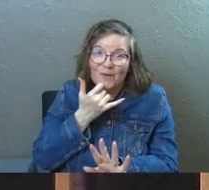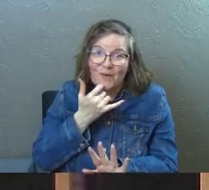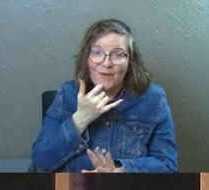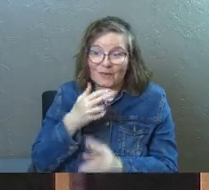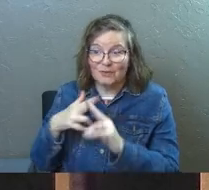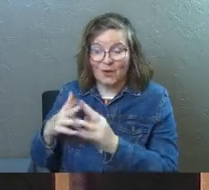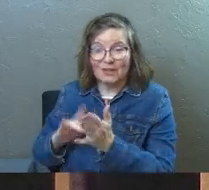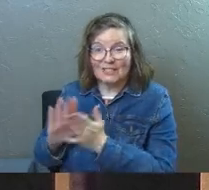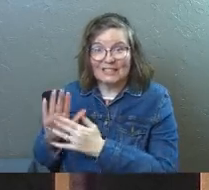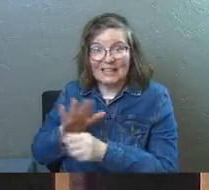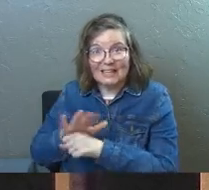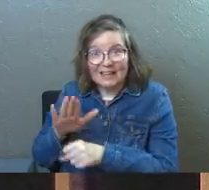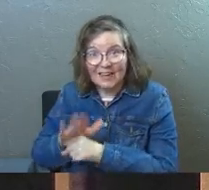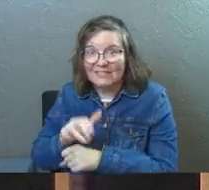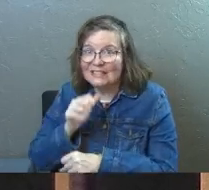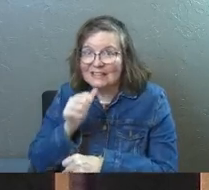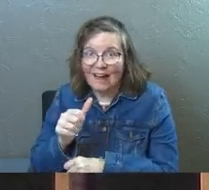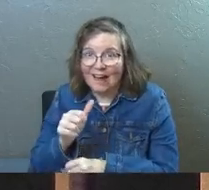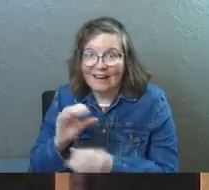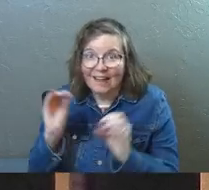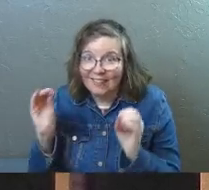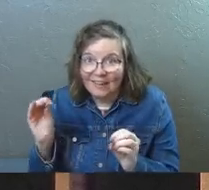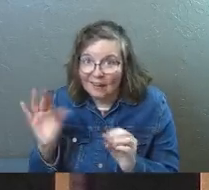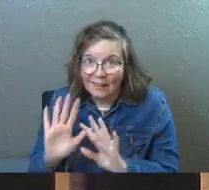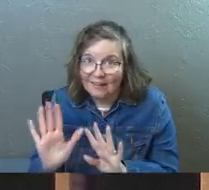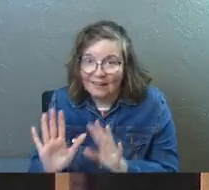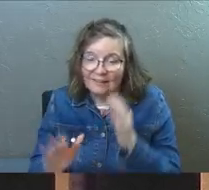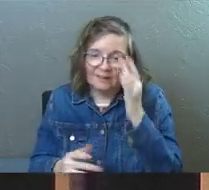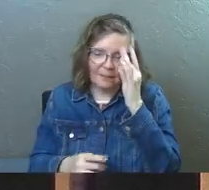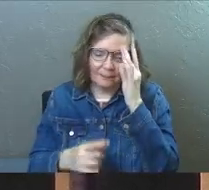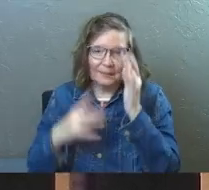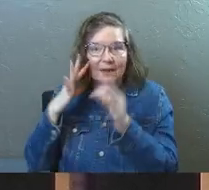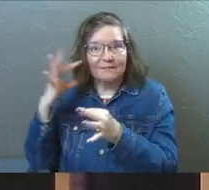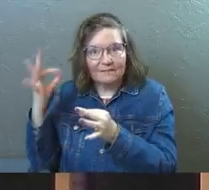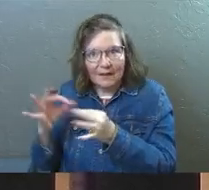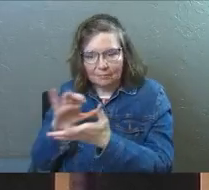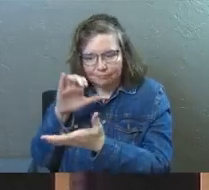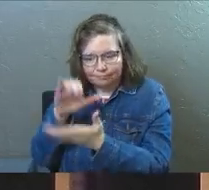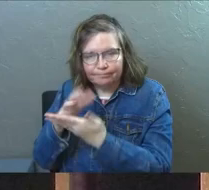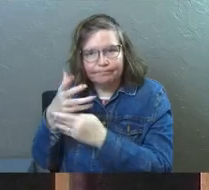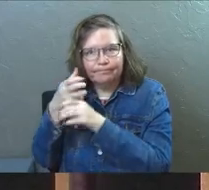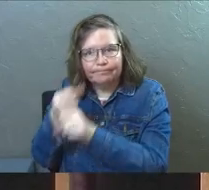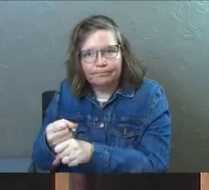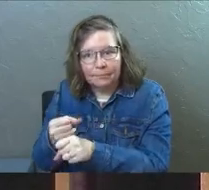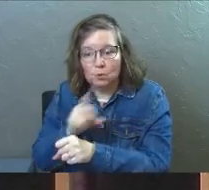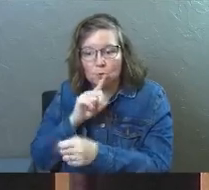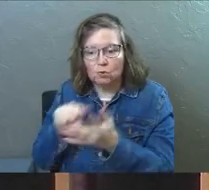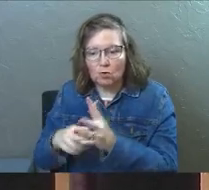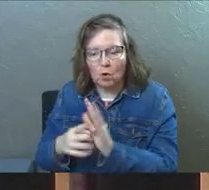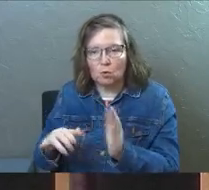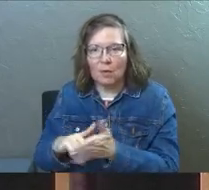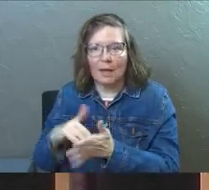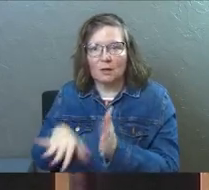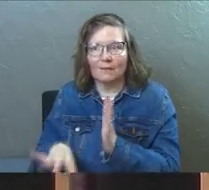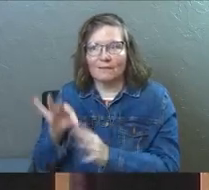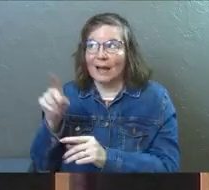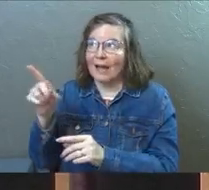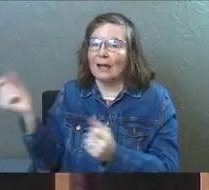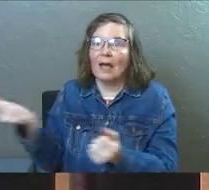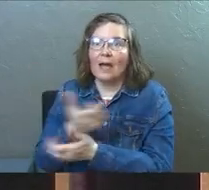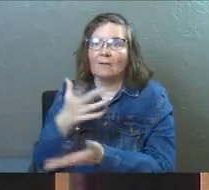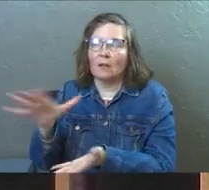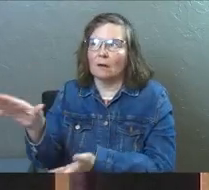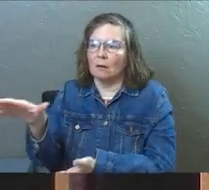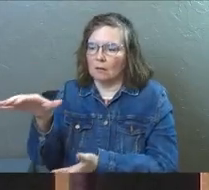To call Jesus enough is not nothing. That's where the faith comes in. You actually start to do that and you find that he's